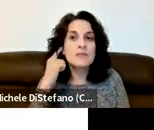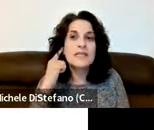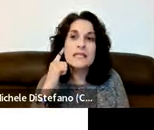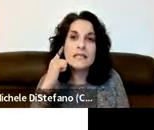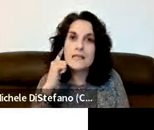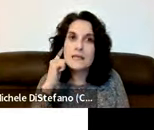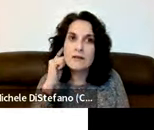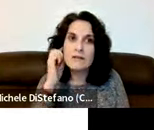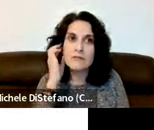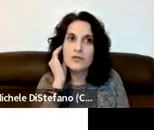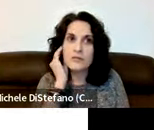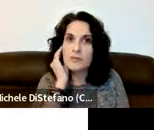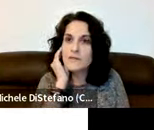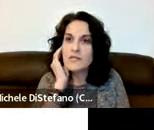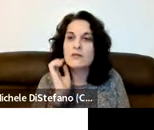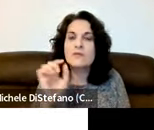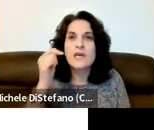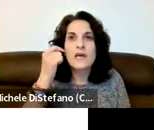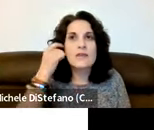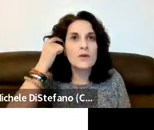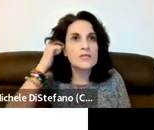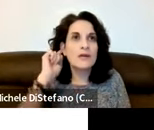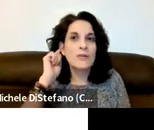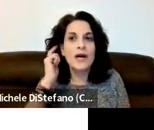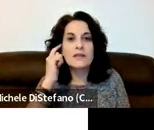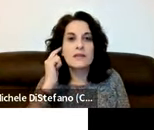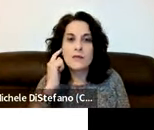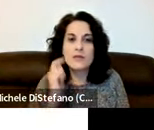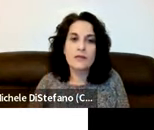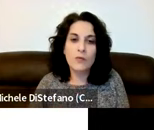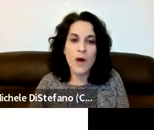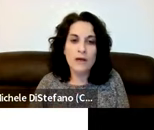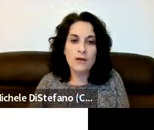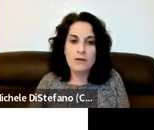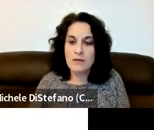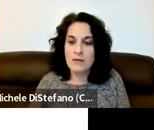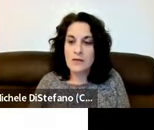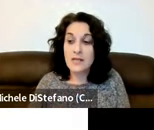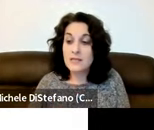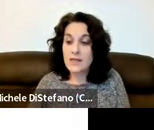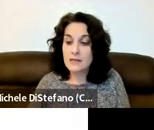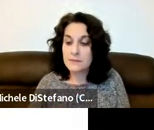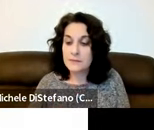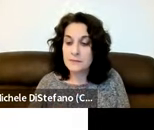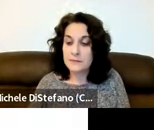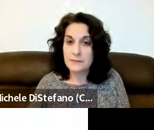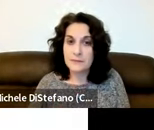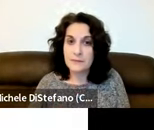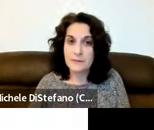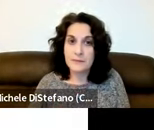styles completely in the ear and i'm sure people have seen those and the ones that go behind the ear with a little wire next slide